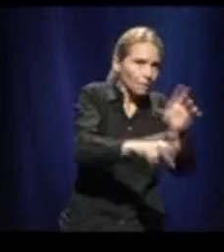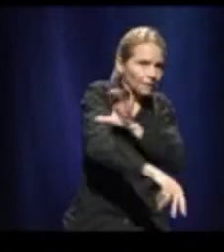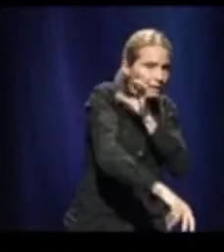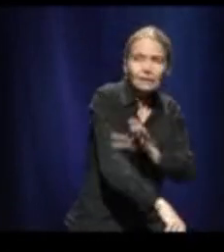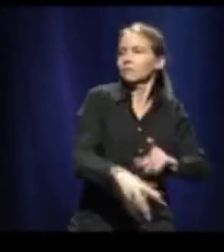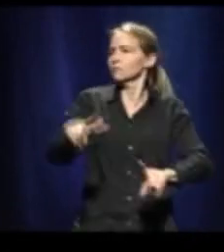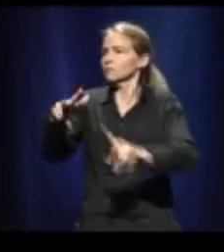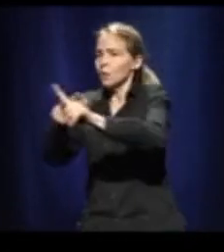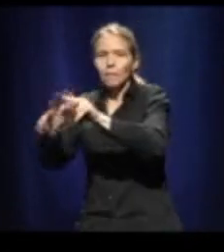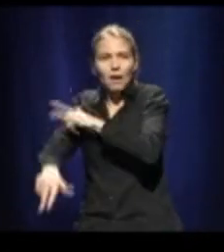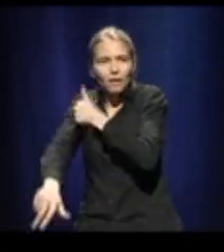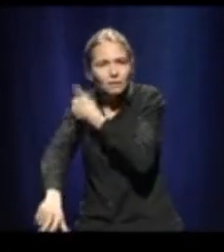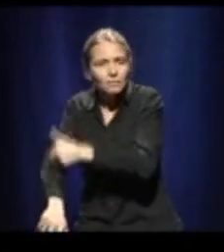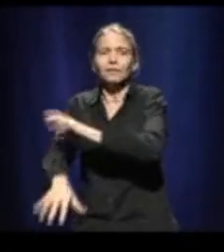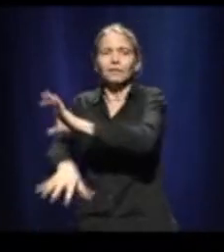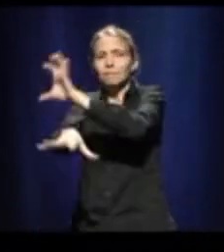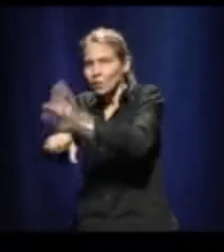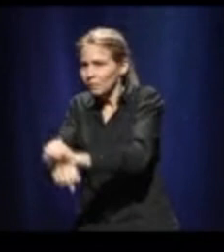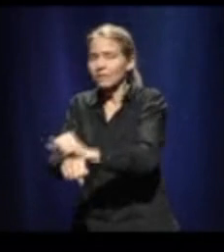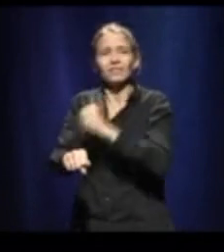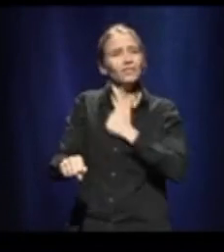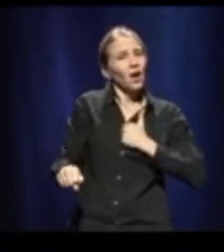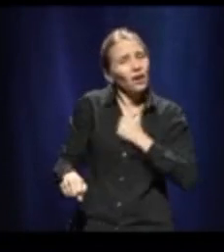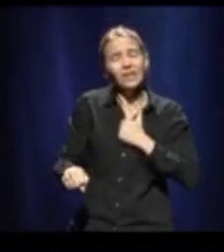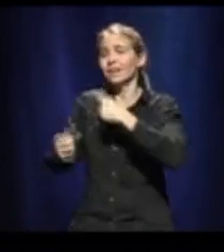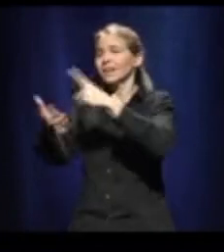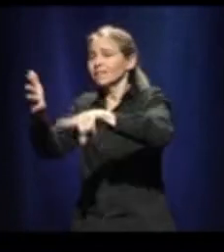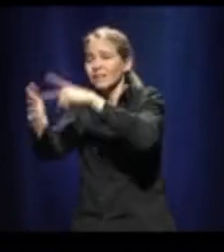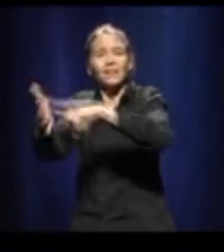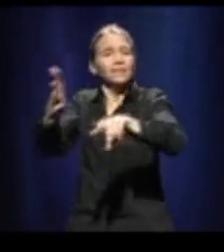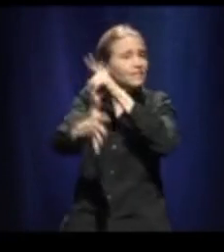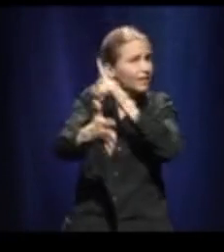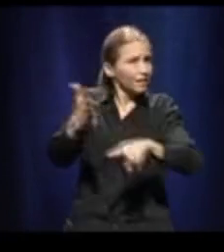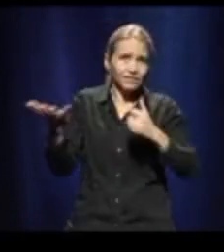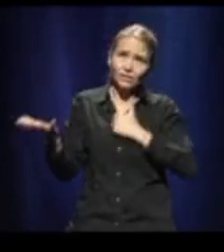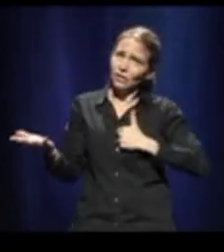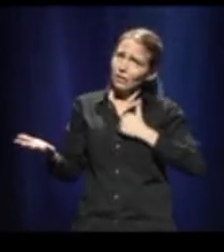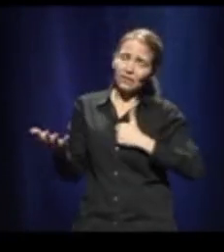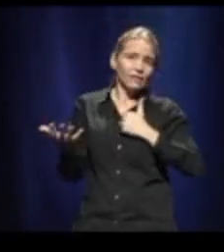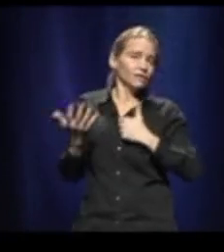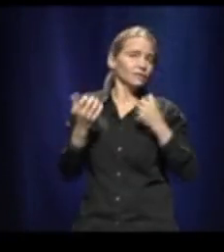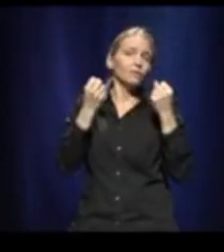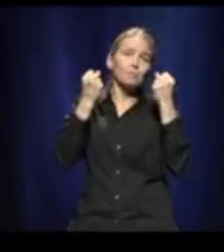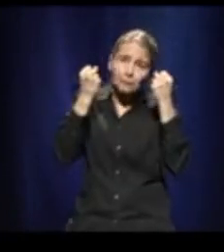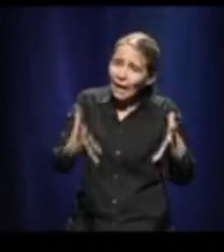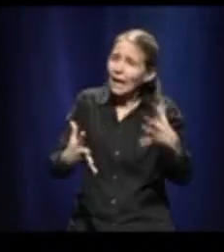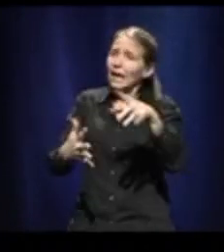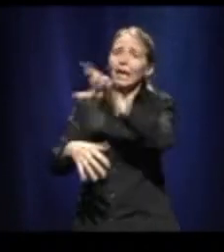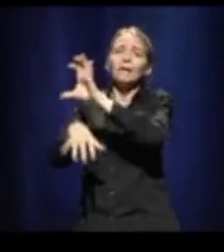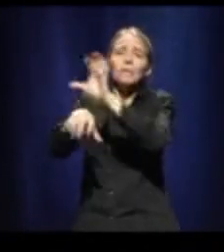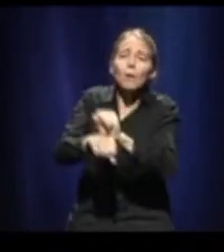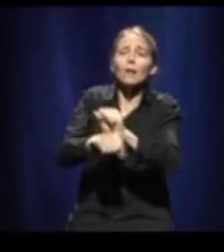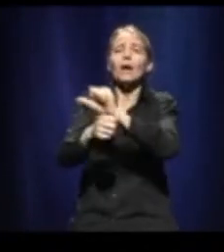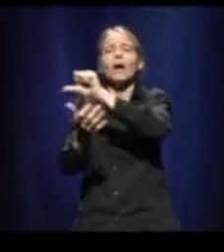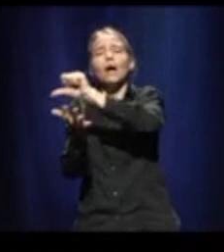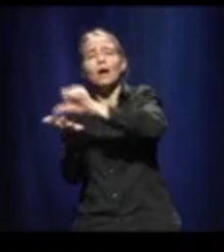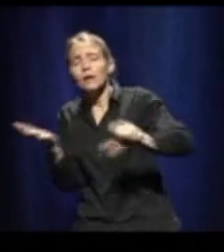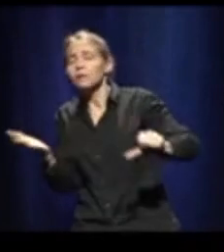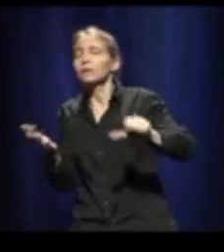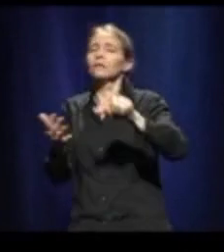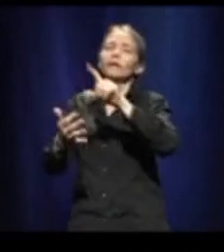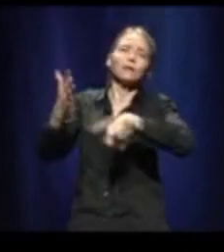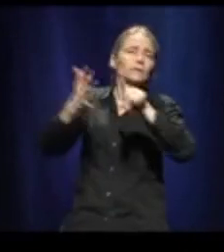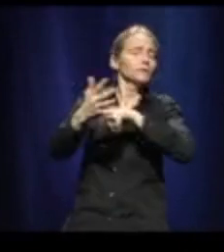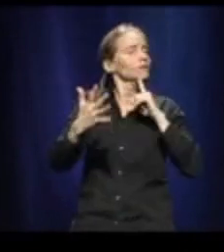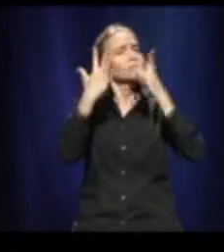cancelling quite a big number of appointments and surgeries. That's unfortunate, but it's to be able to